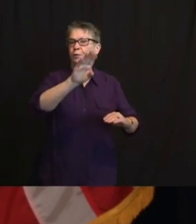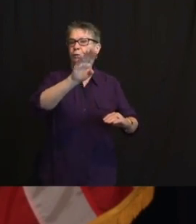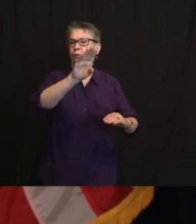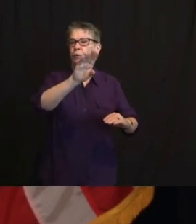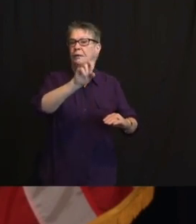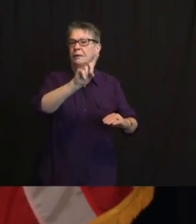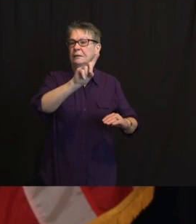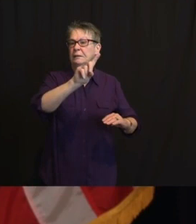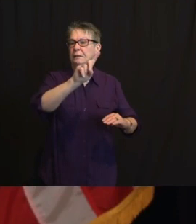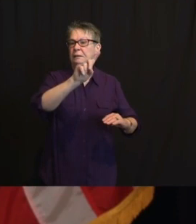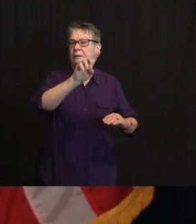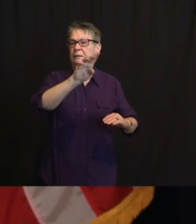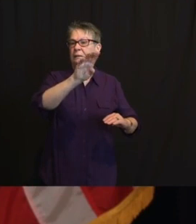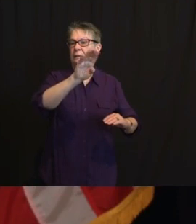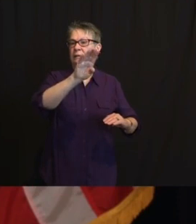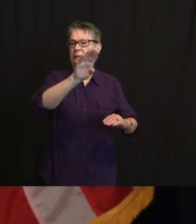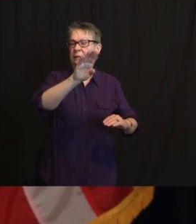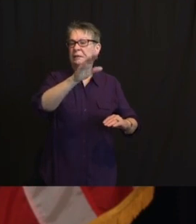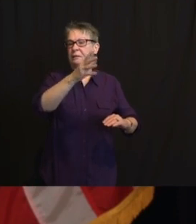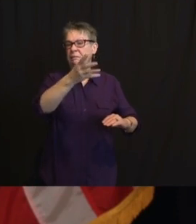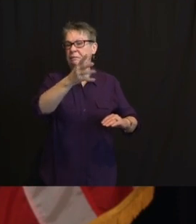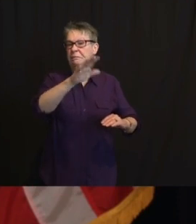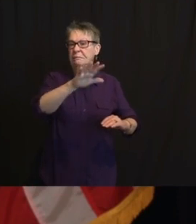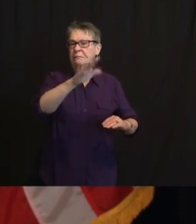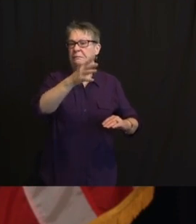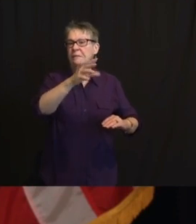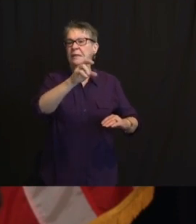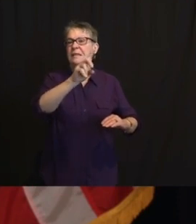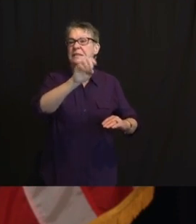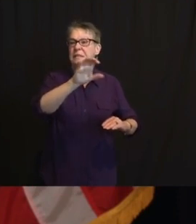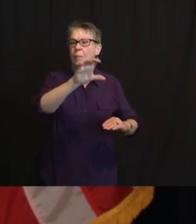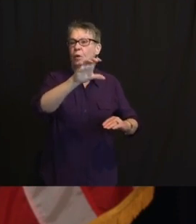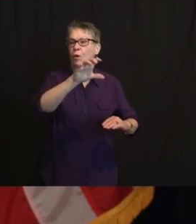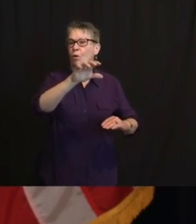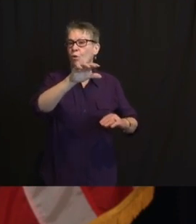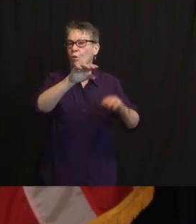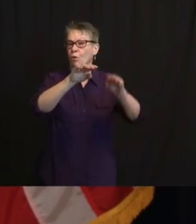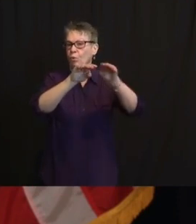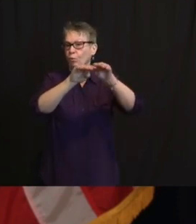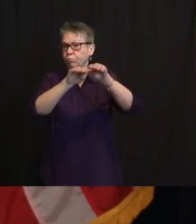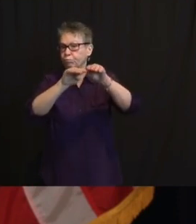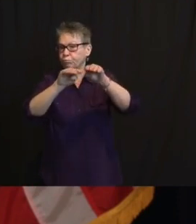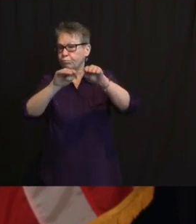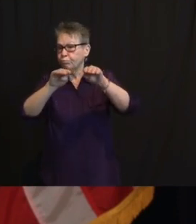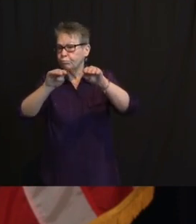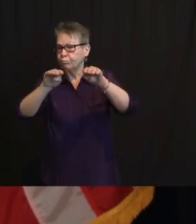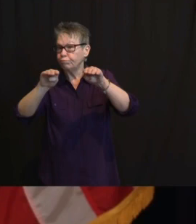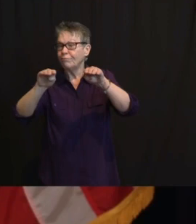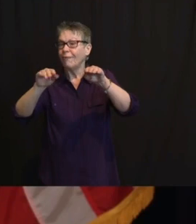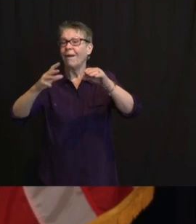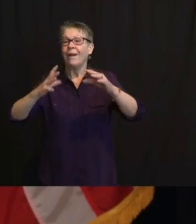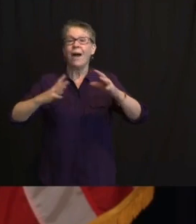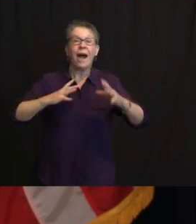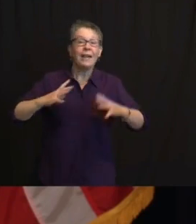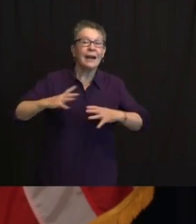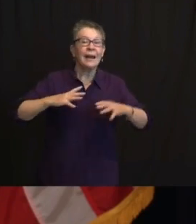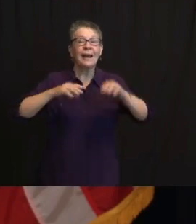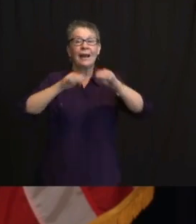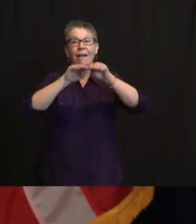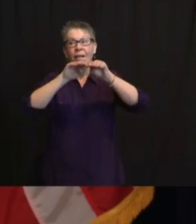UP SHARPER. THEN WE HIT DECEMBER. WE PLATEAUED OUT. WE HAD A BUMP AFTER THE HOLIDAYS, AND THEN WE BEGAN TO COME BACK DOWN